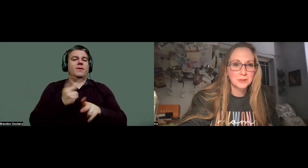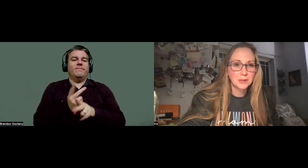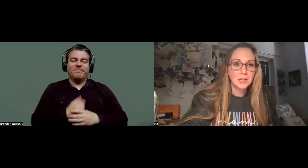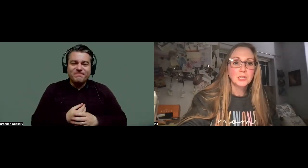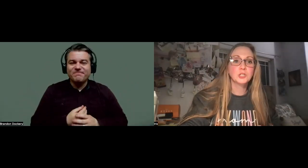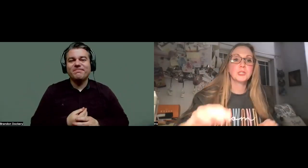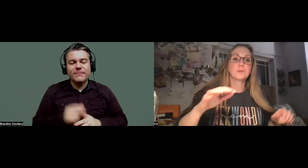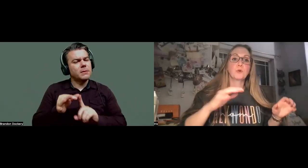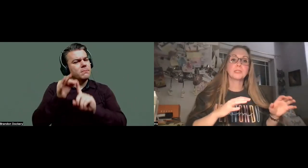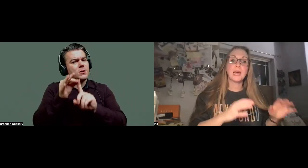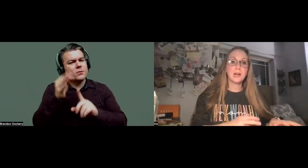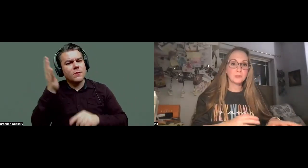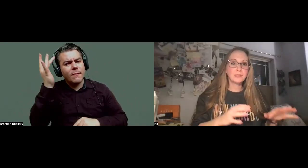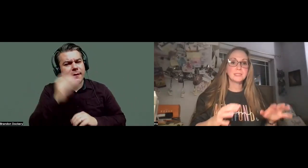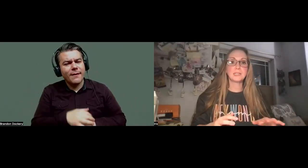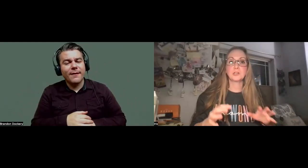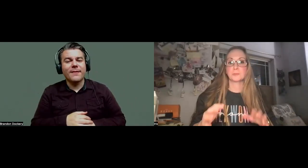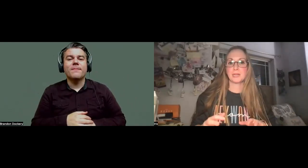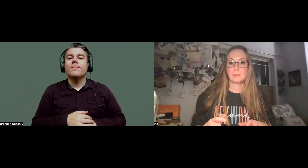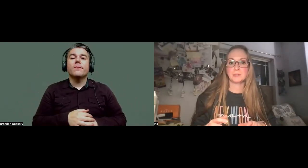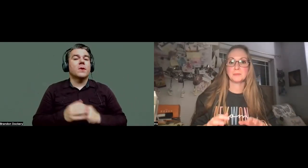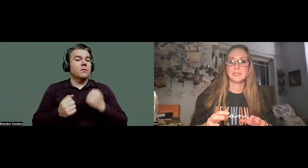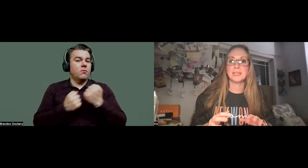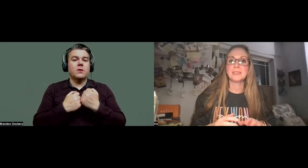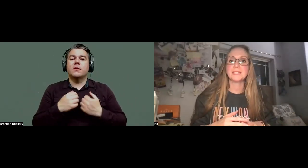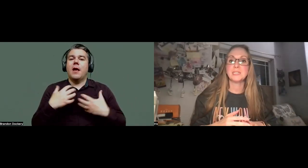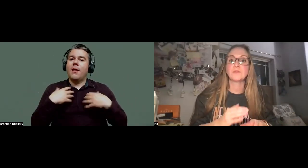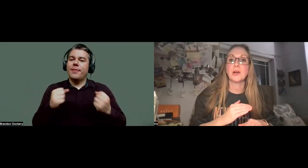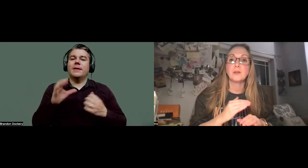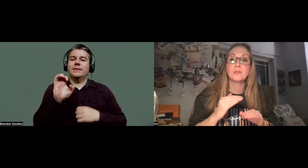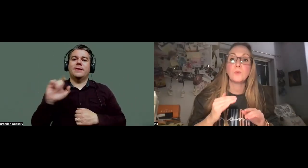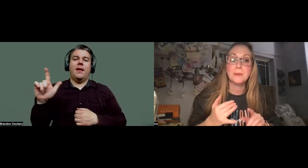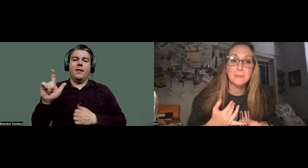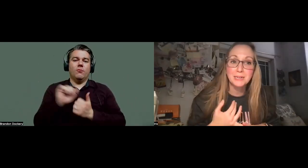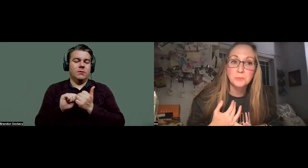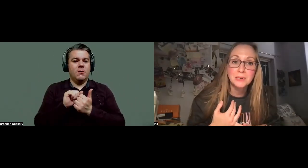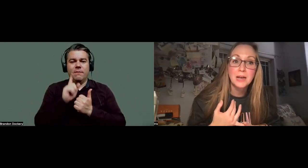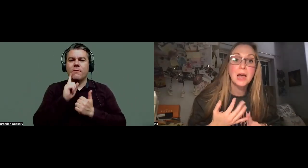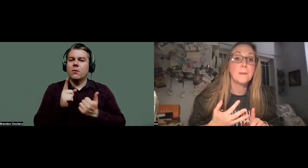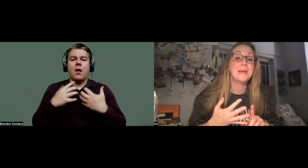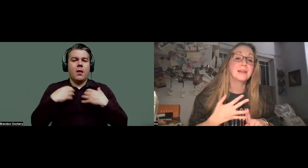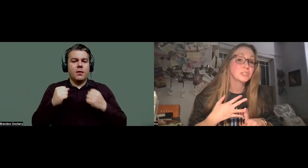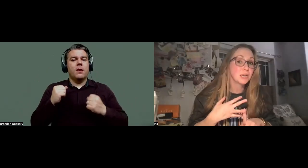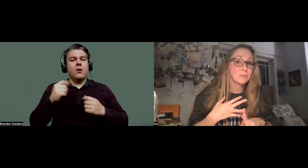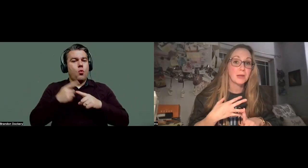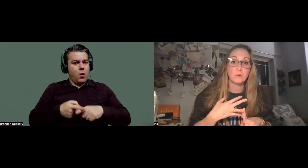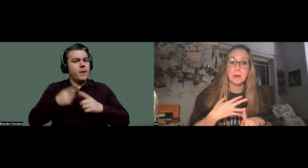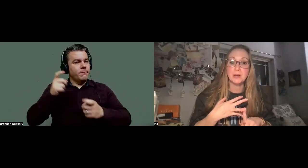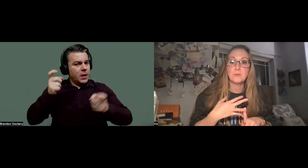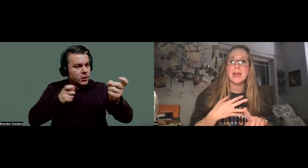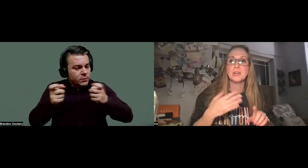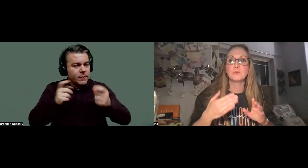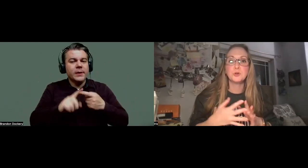special? So it supports a healthy cellular metabolism to set the stage for healthy weight management, a balanced gut